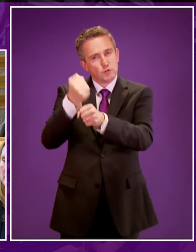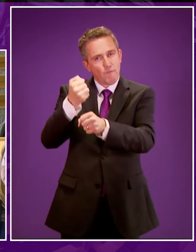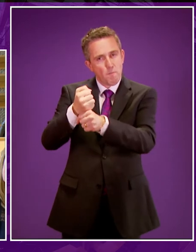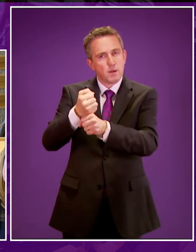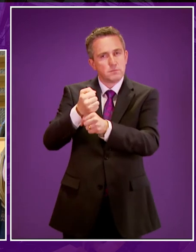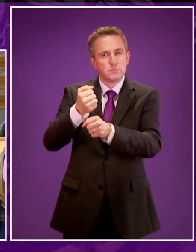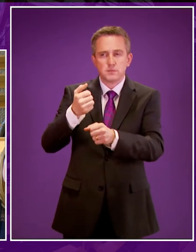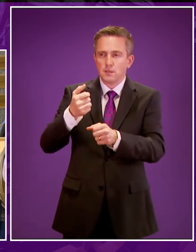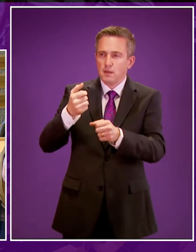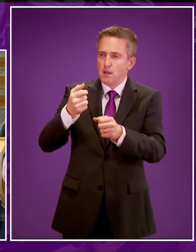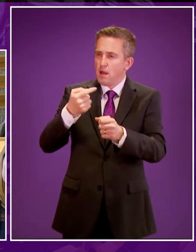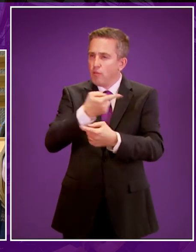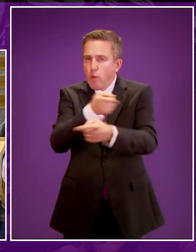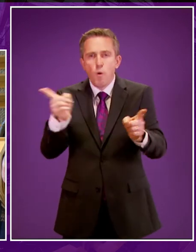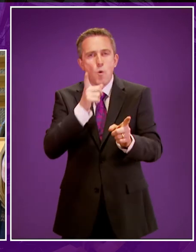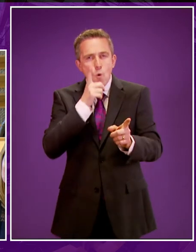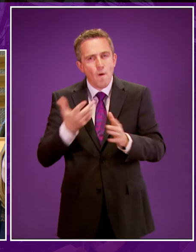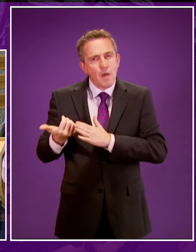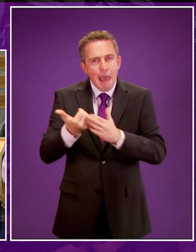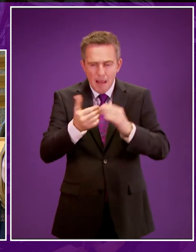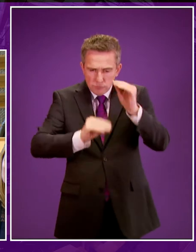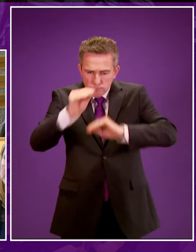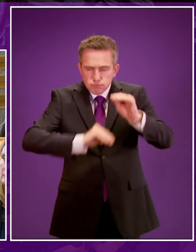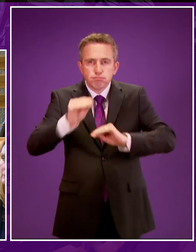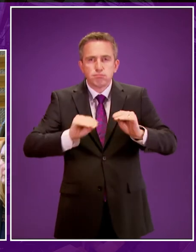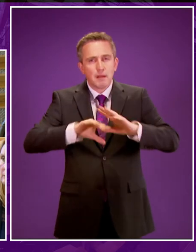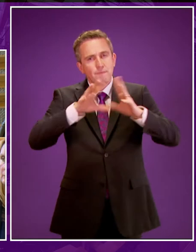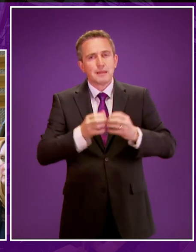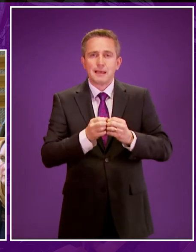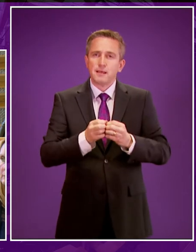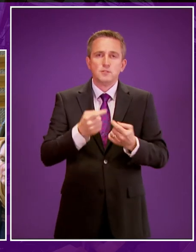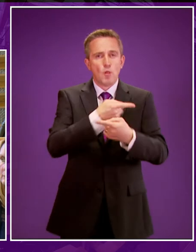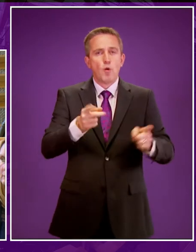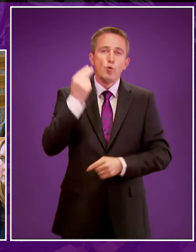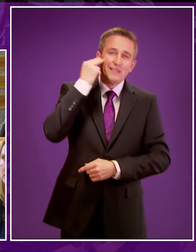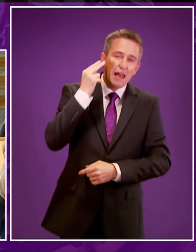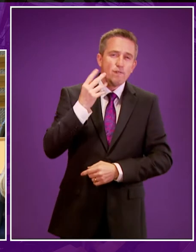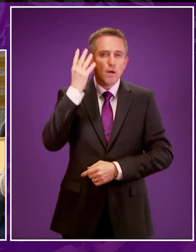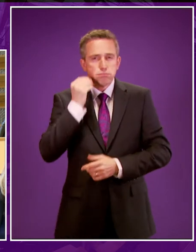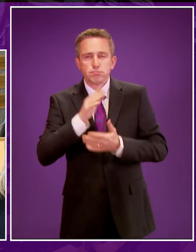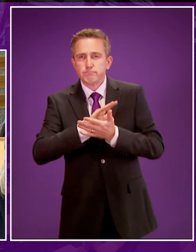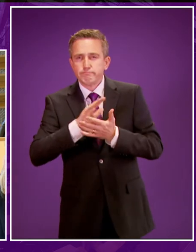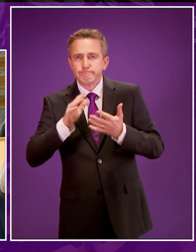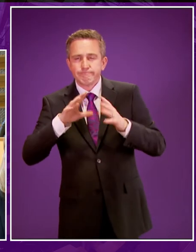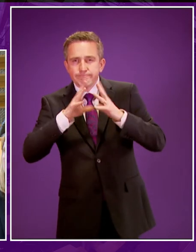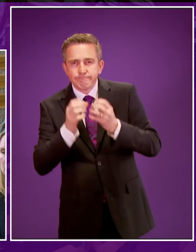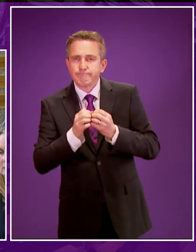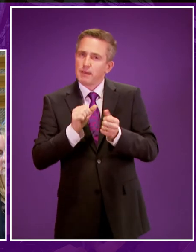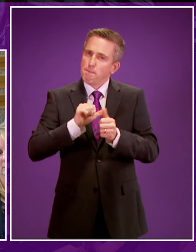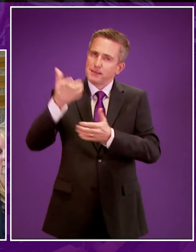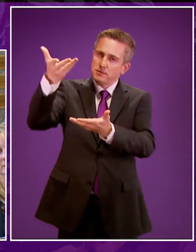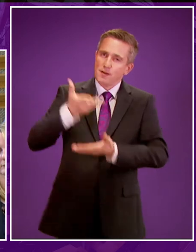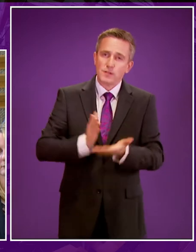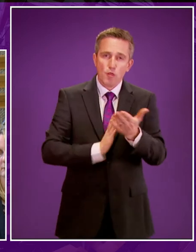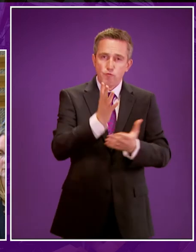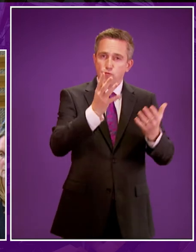and all those who have made such significant progress to ensure that all those people who are deaf and who have hearing impairment are very much better served both